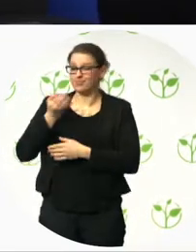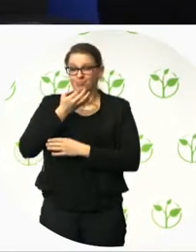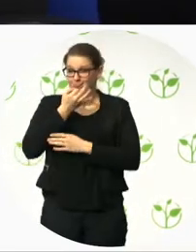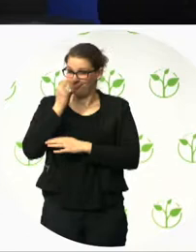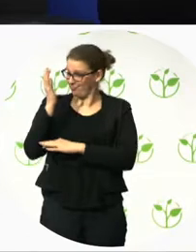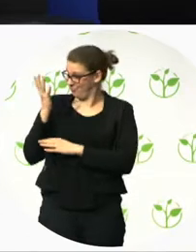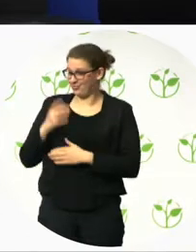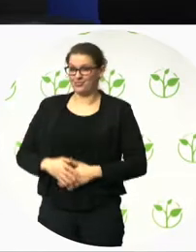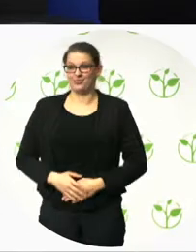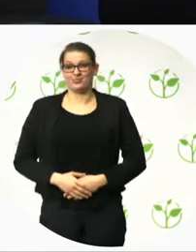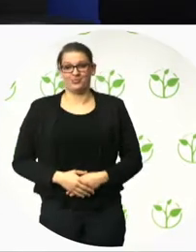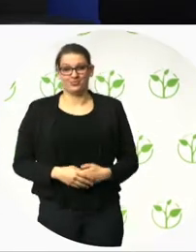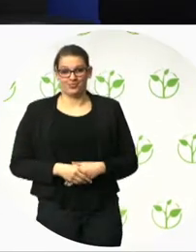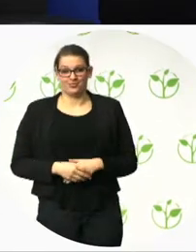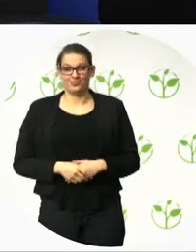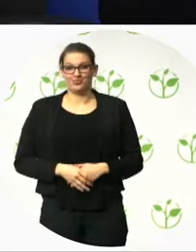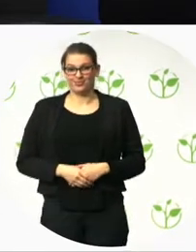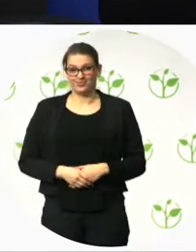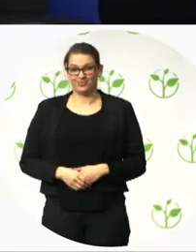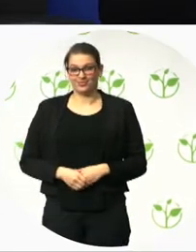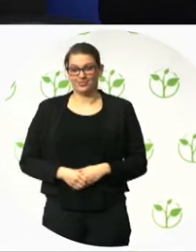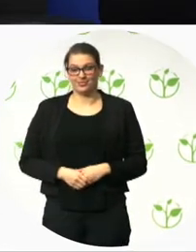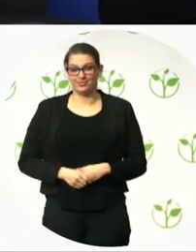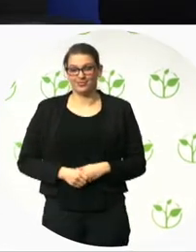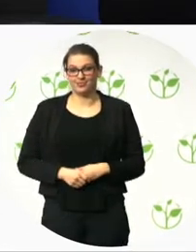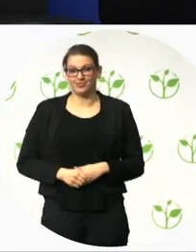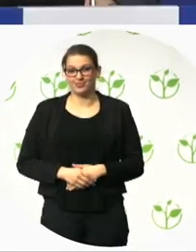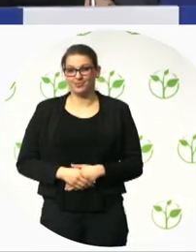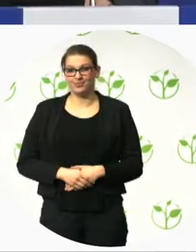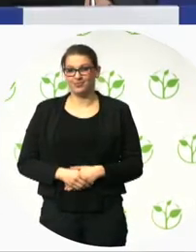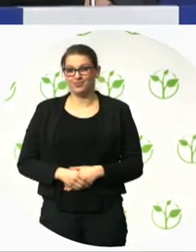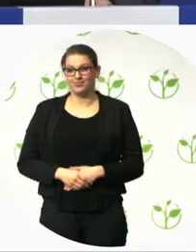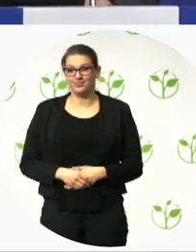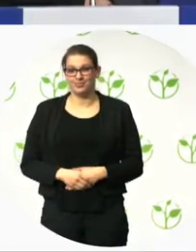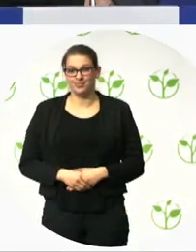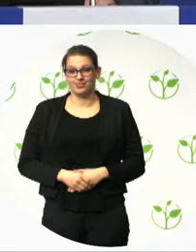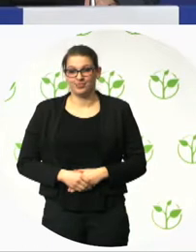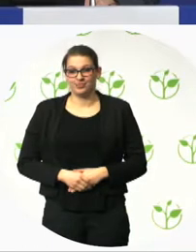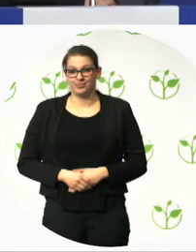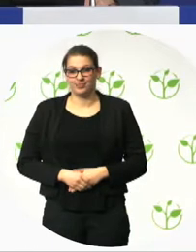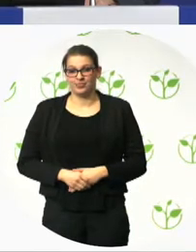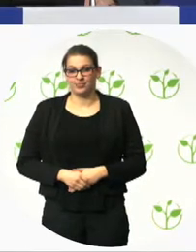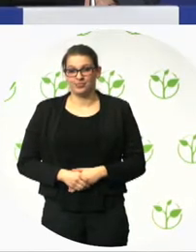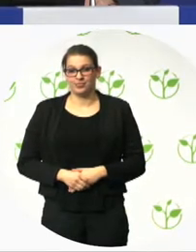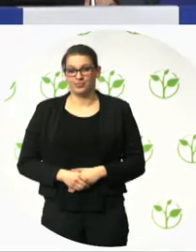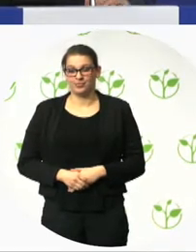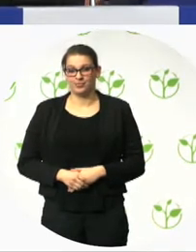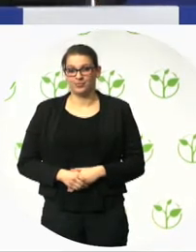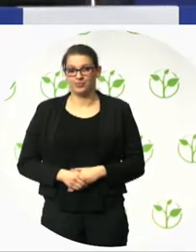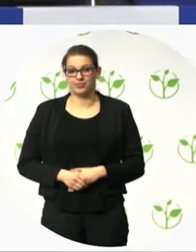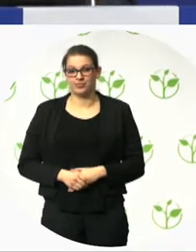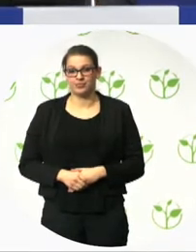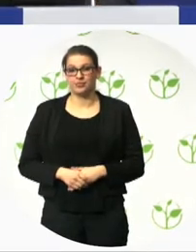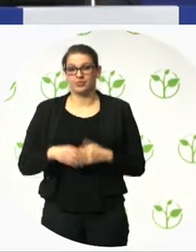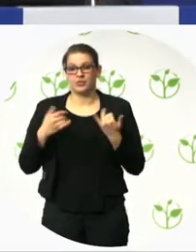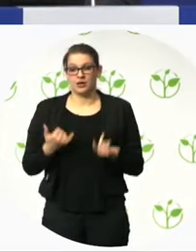Thank you. I want to talk about the project with making accessible footpaths in Telemark.